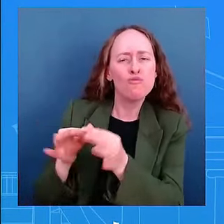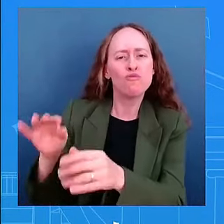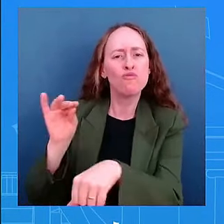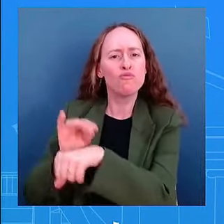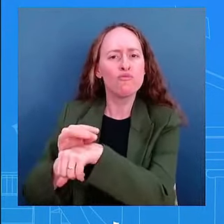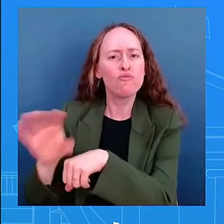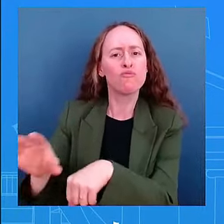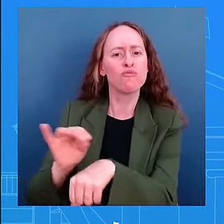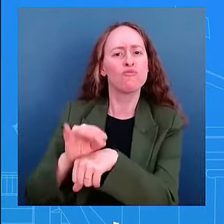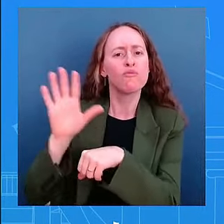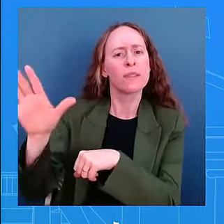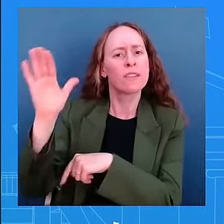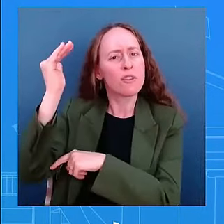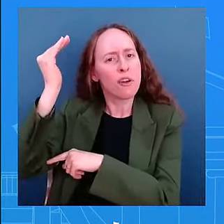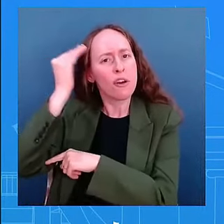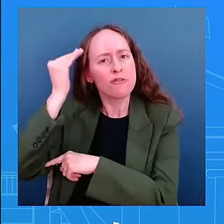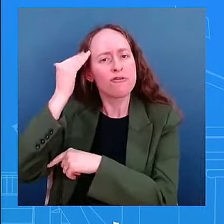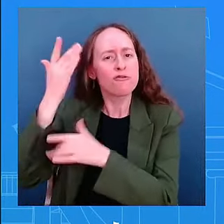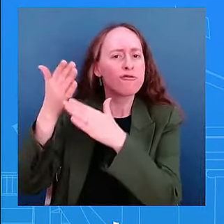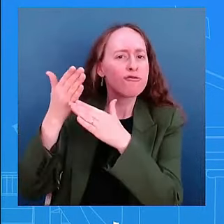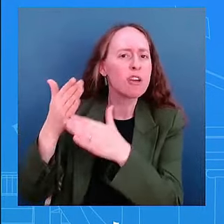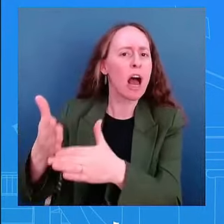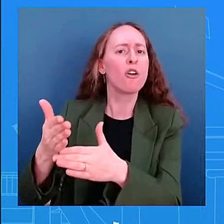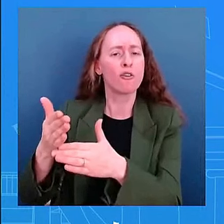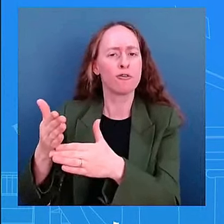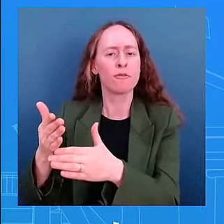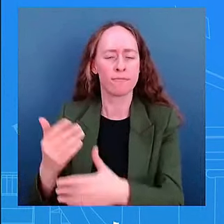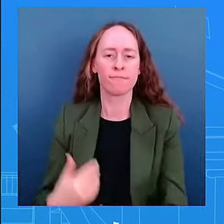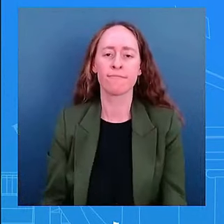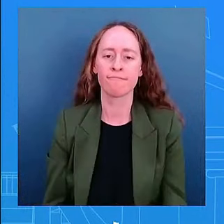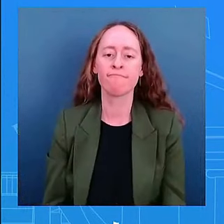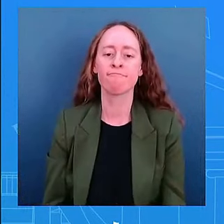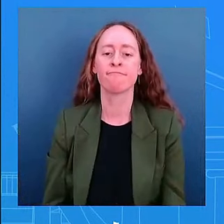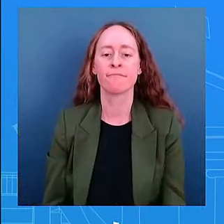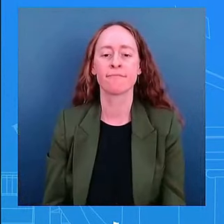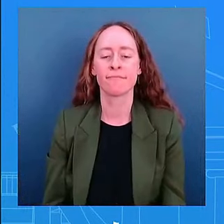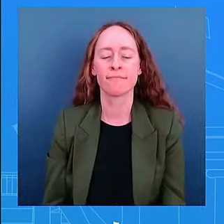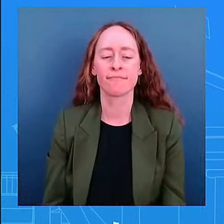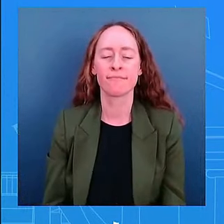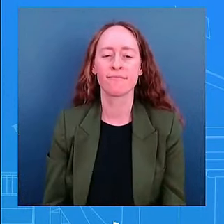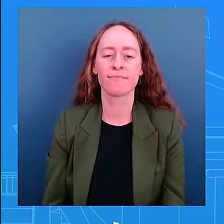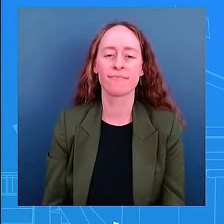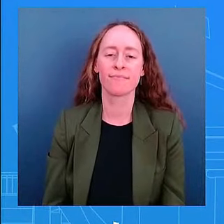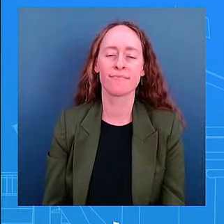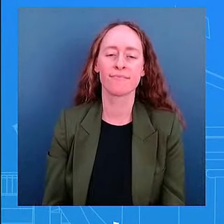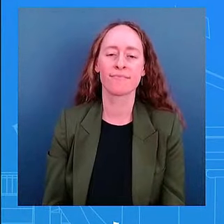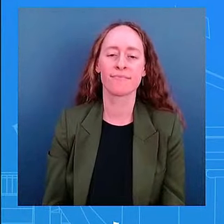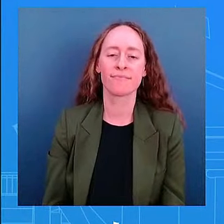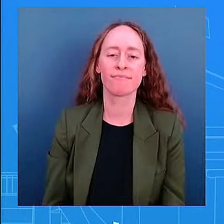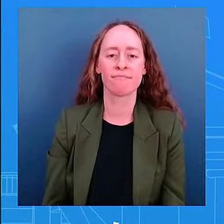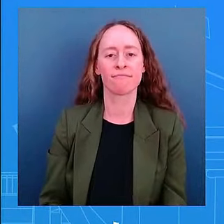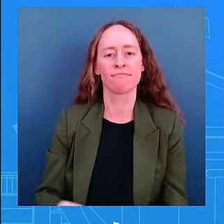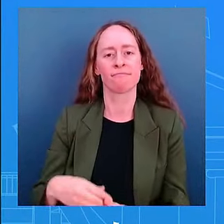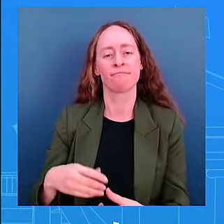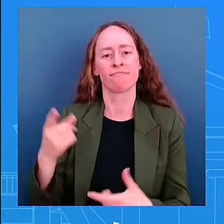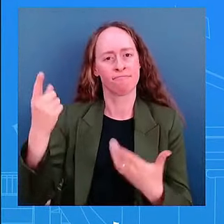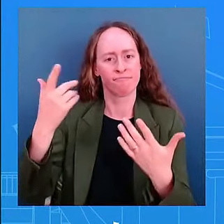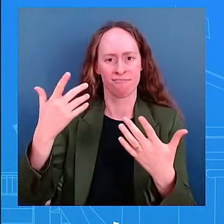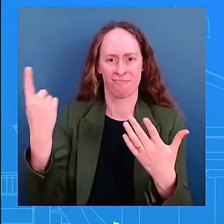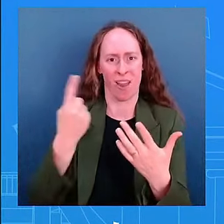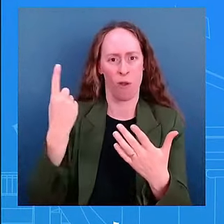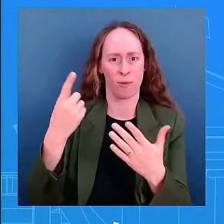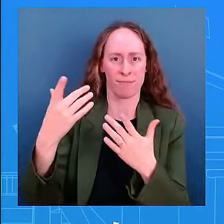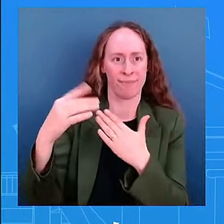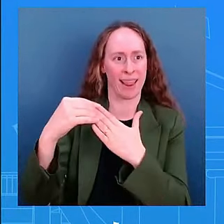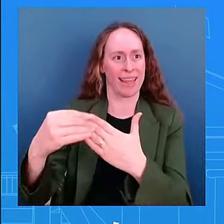with uh experience uh on these multiple fronts that he's been able to lead this country and so you know i